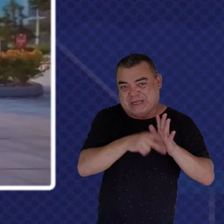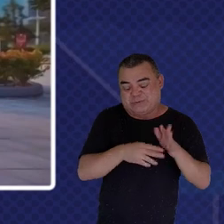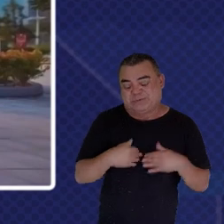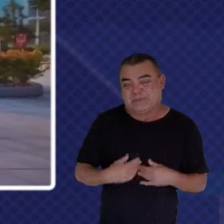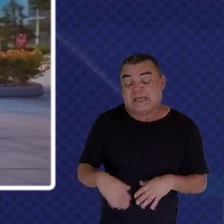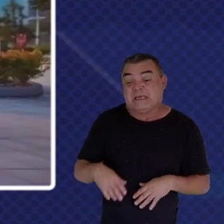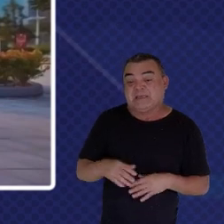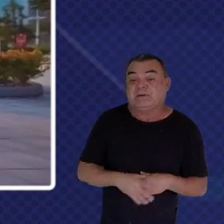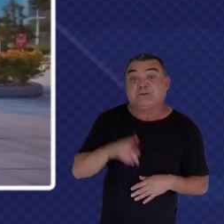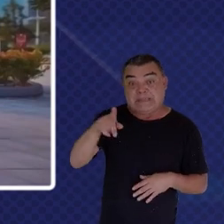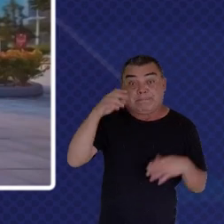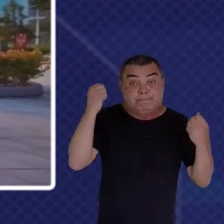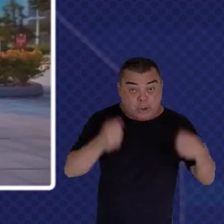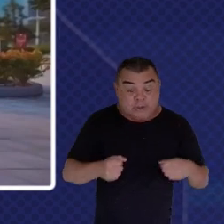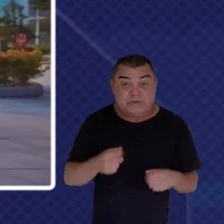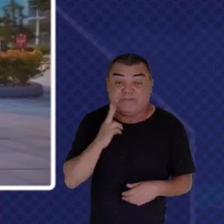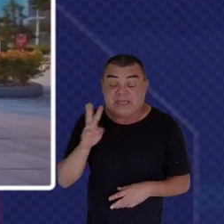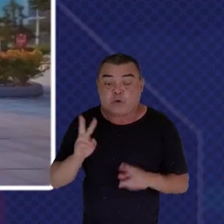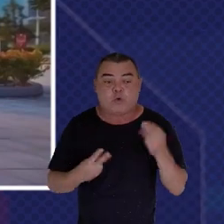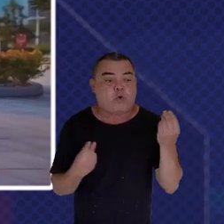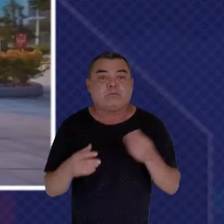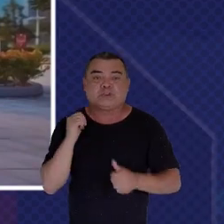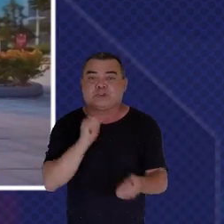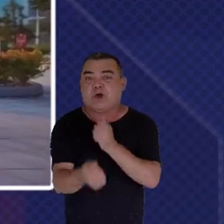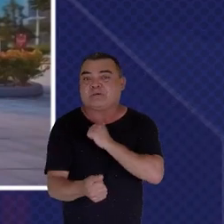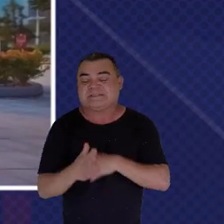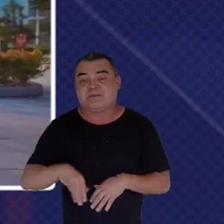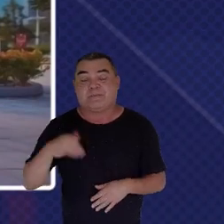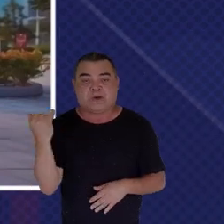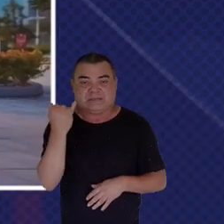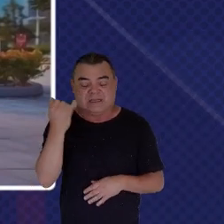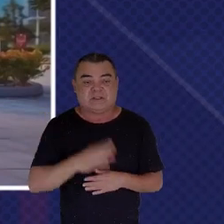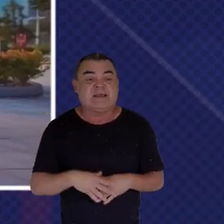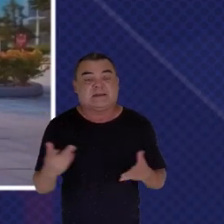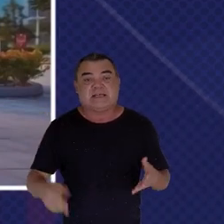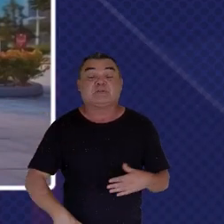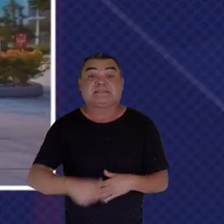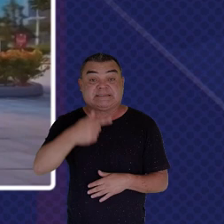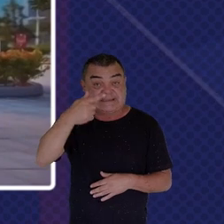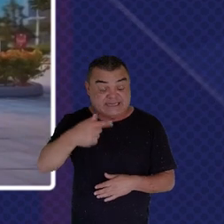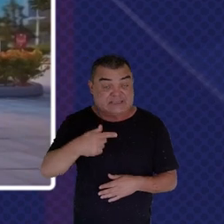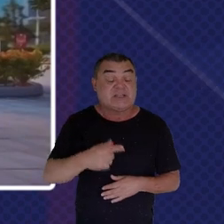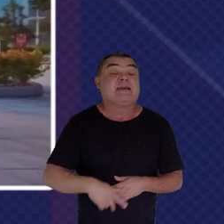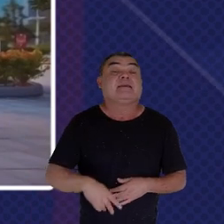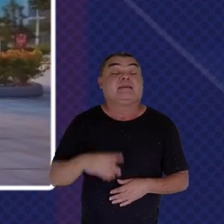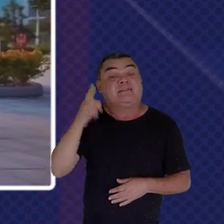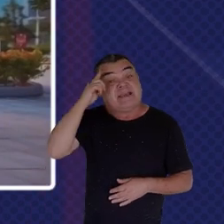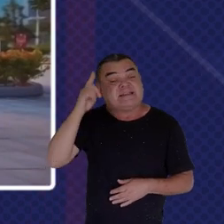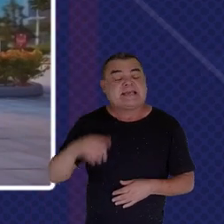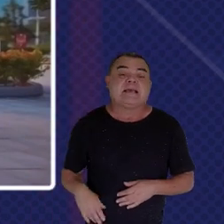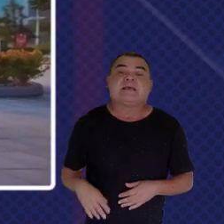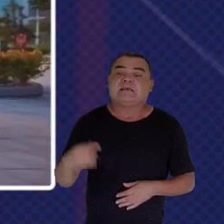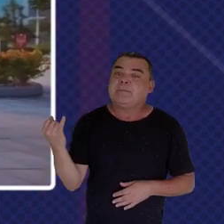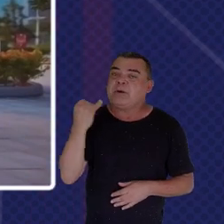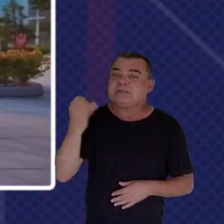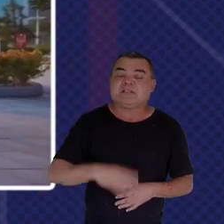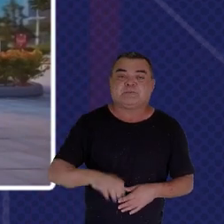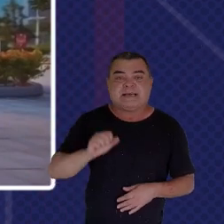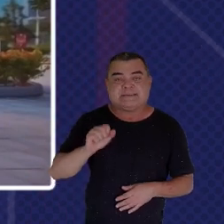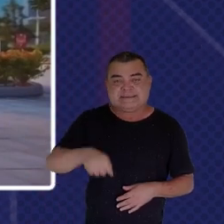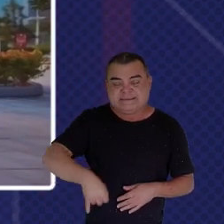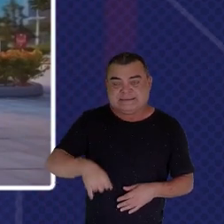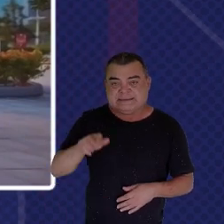And gaming can be So those are The seven ideas That I think Have been important To Singapore Right Regulate for innovation Not just for risk